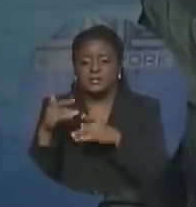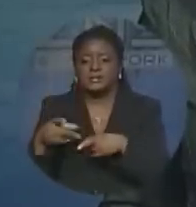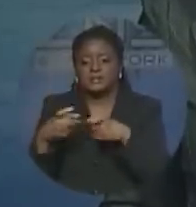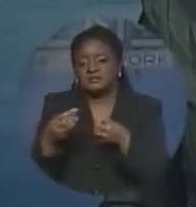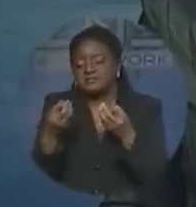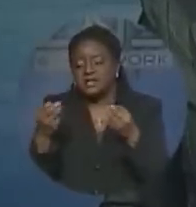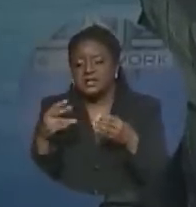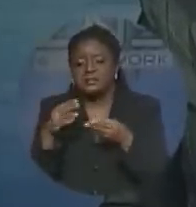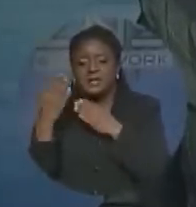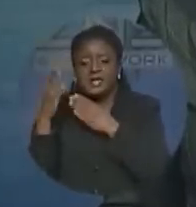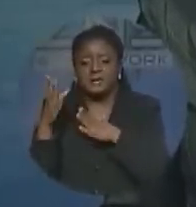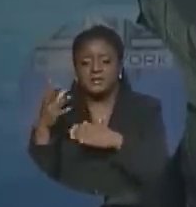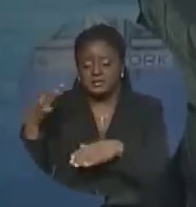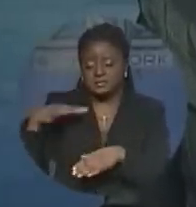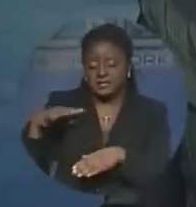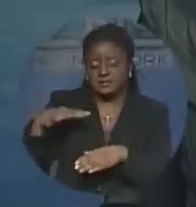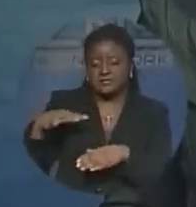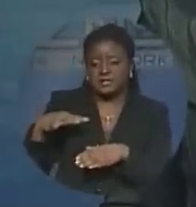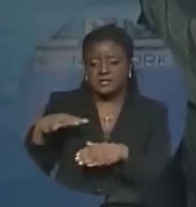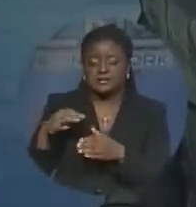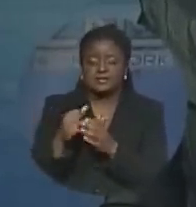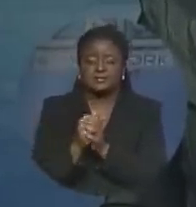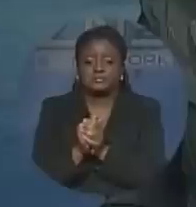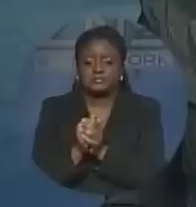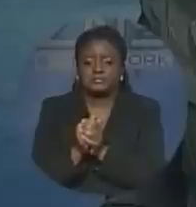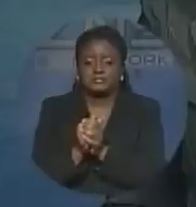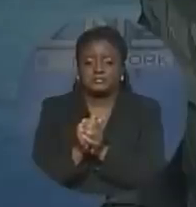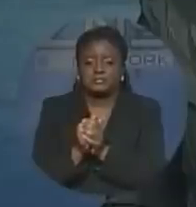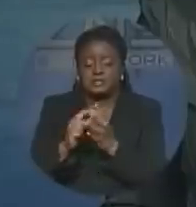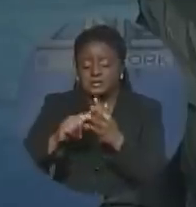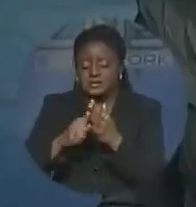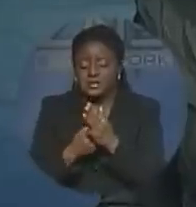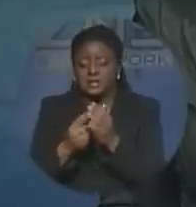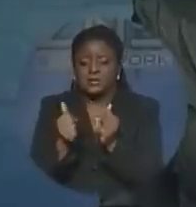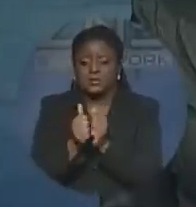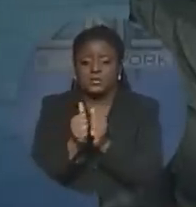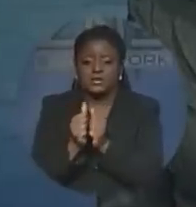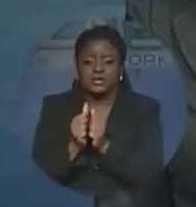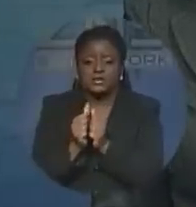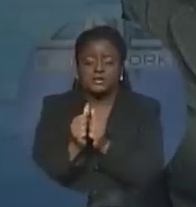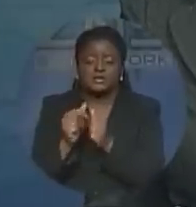Tonight we have team coverage on the state funeral, beginning with our Jenea Noel Ferguson.